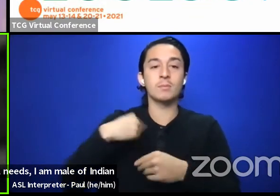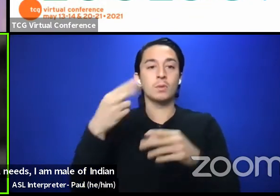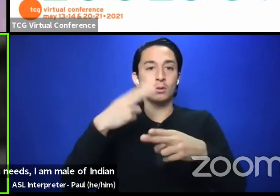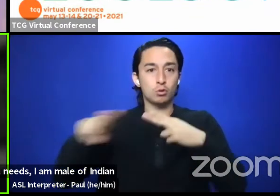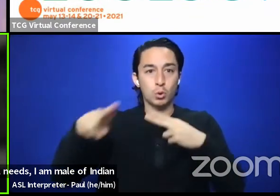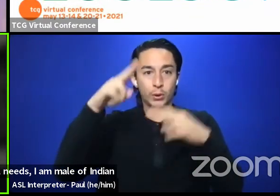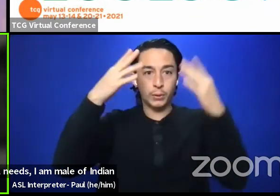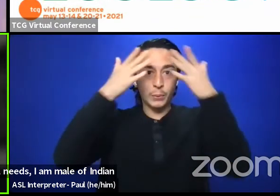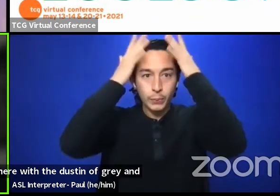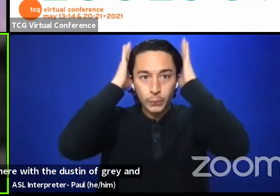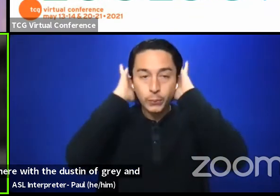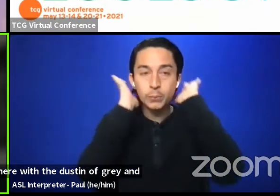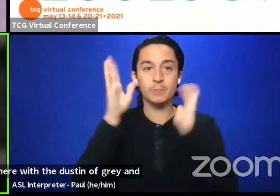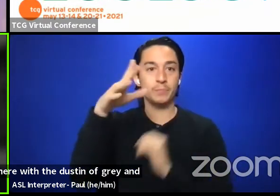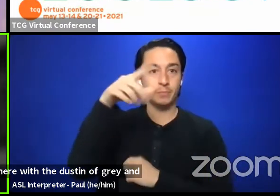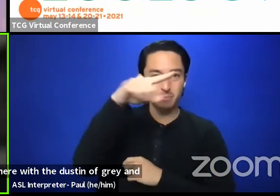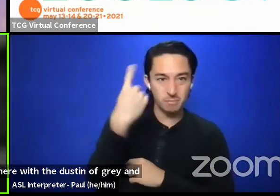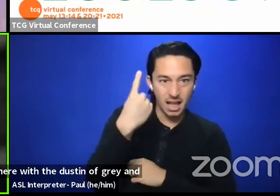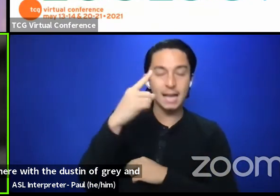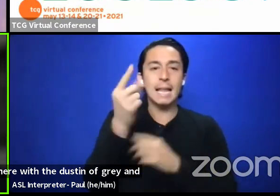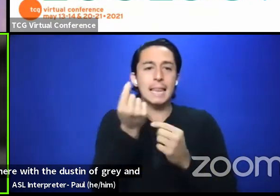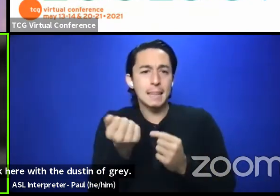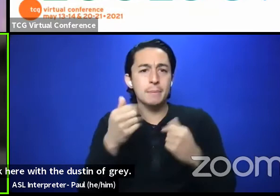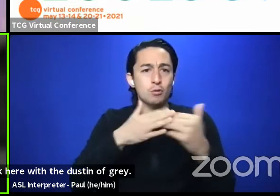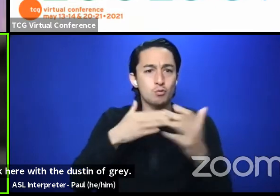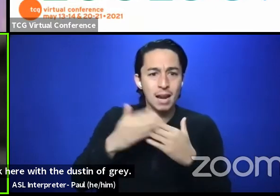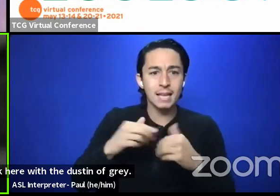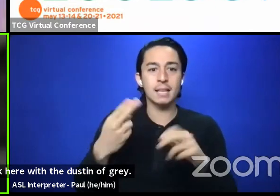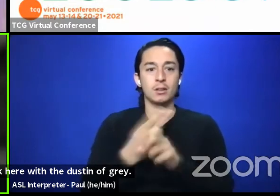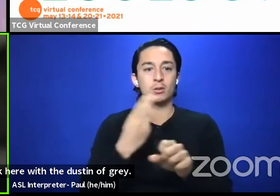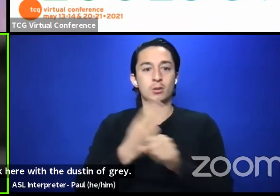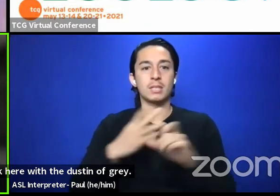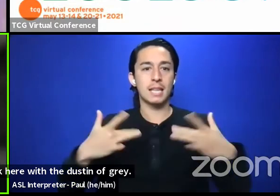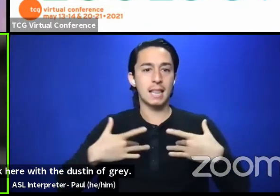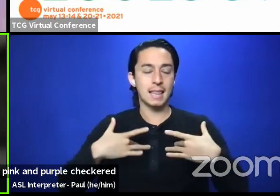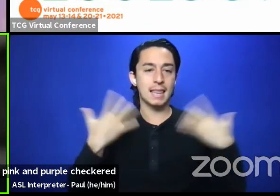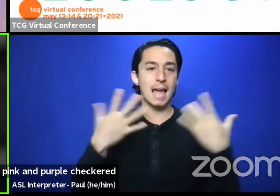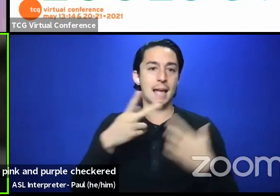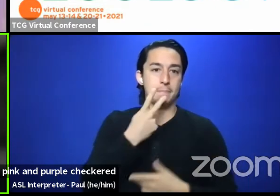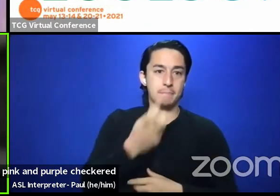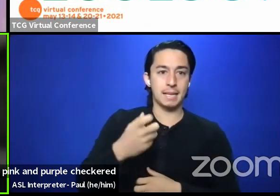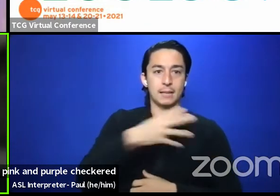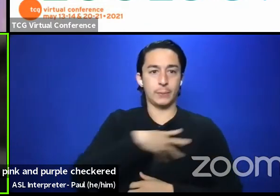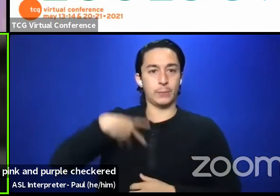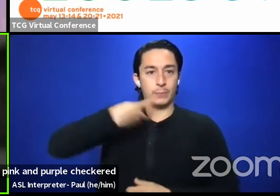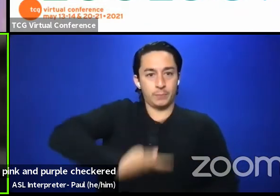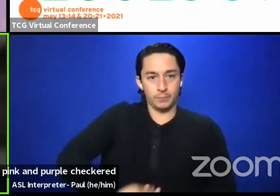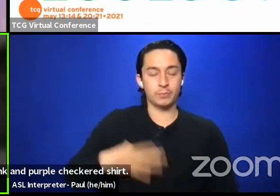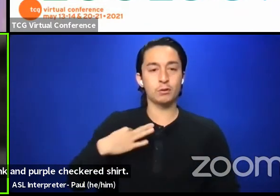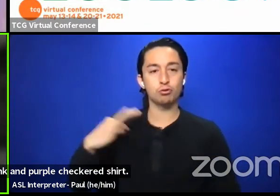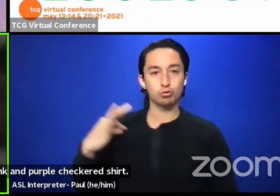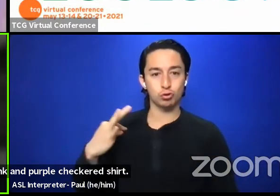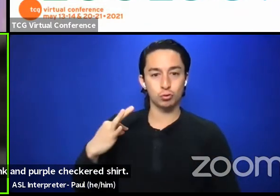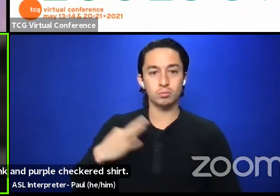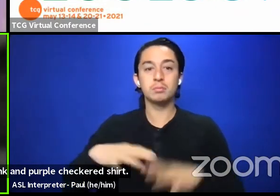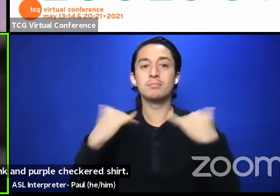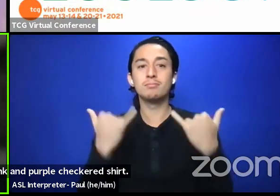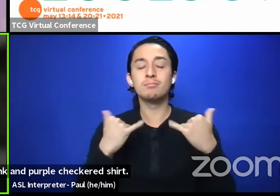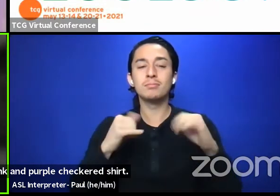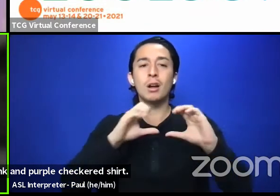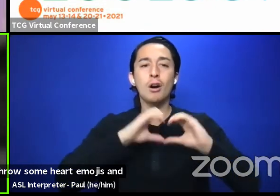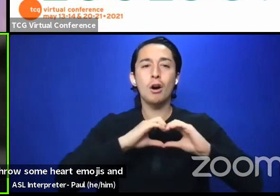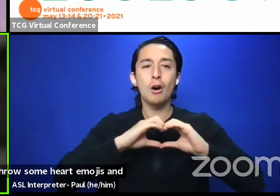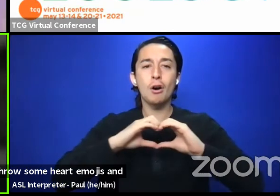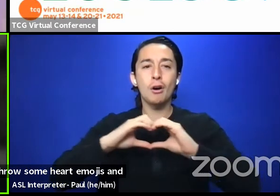gray, and I'm wearing a light pink and purple checkered shirt. At this time, I'd love to throw some heart emojis and big